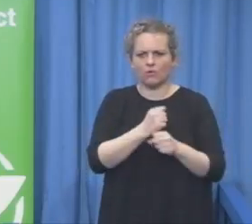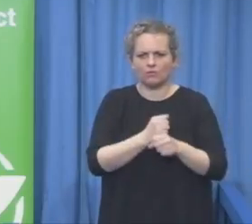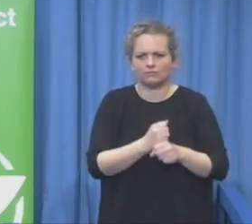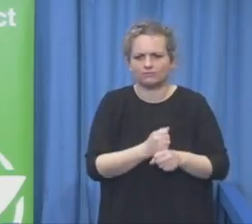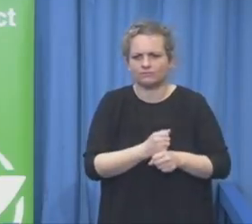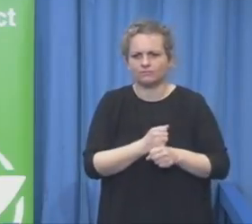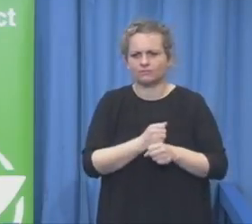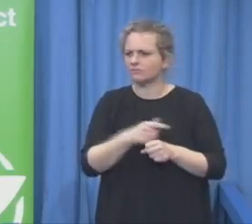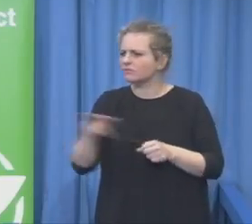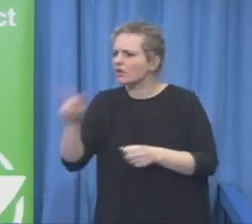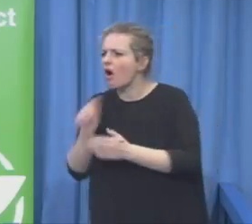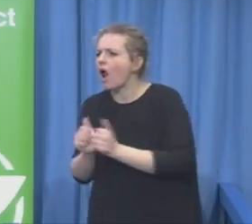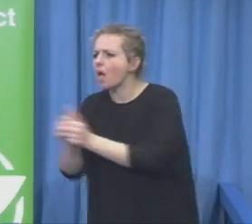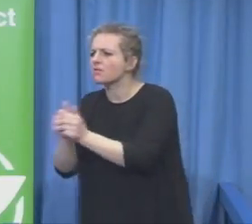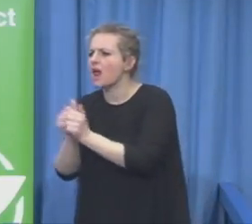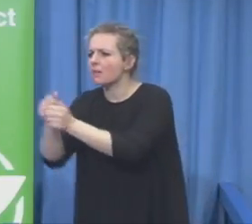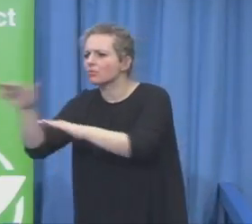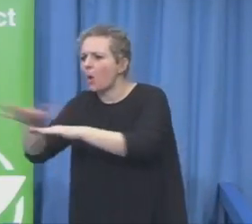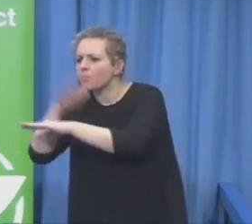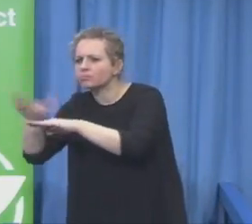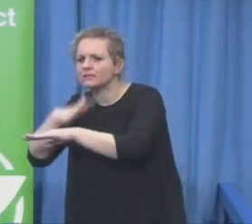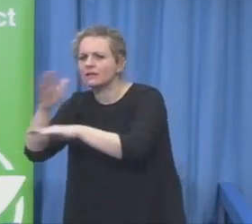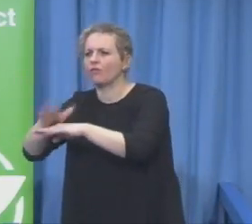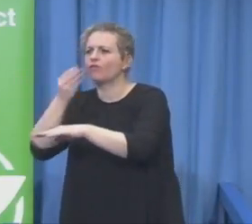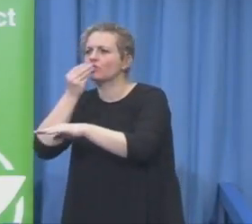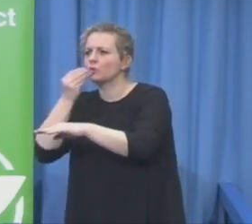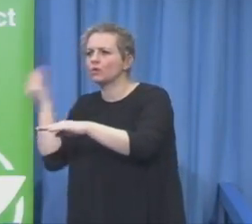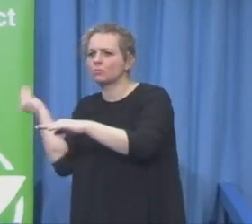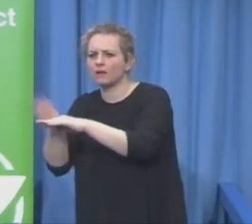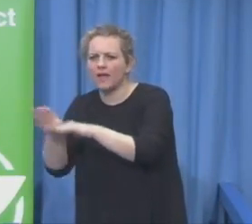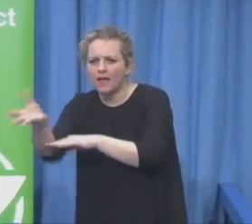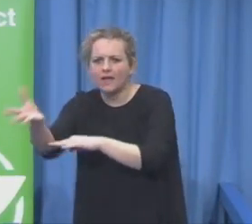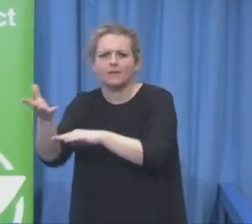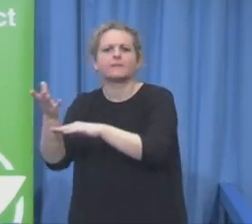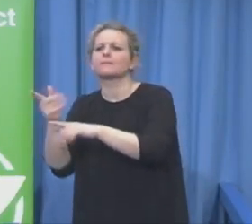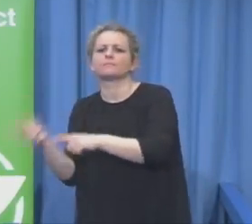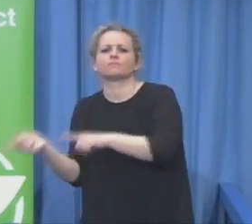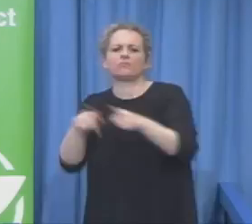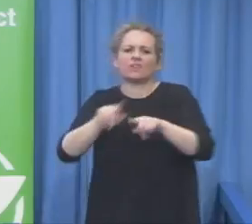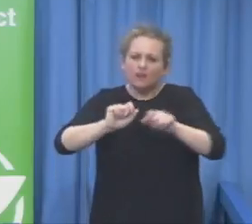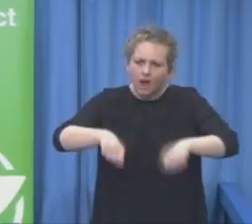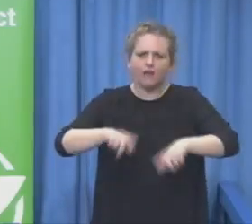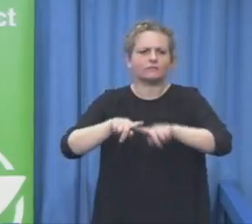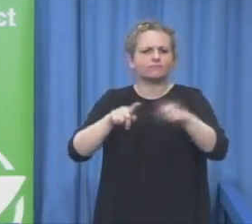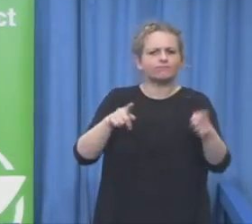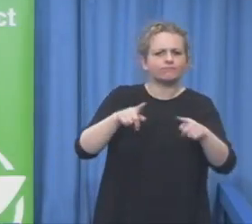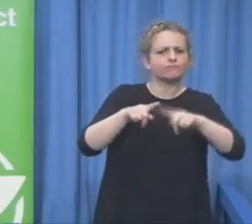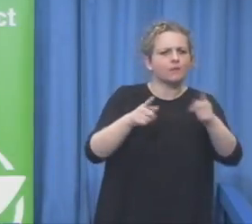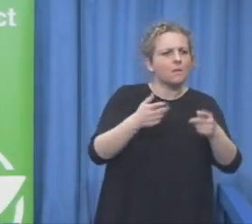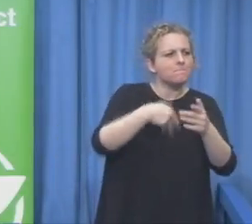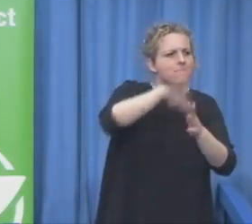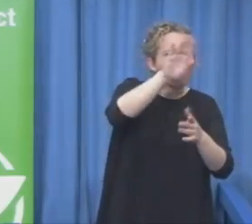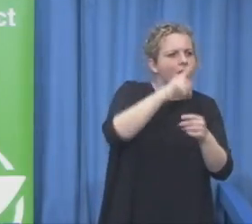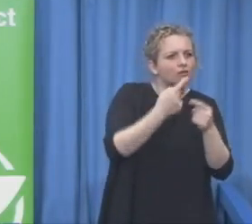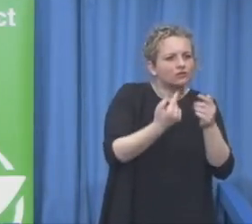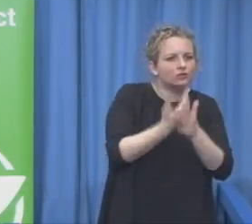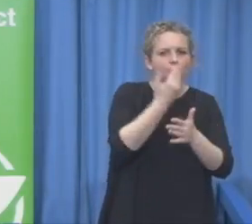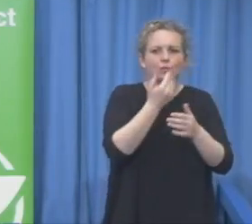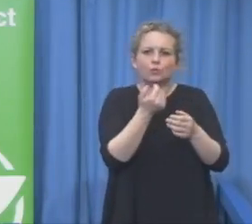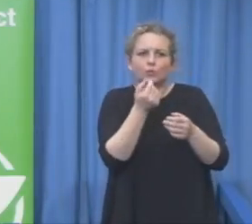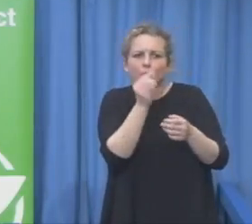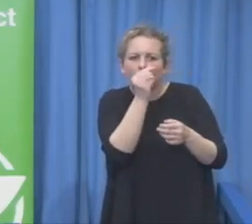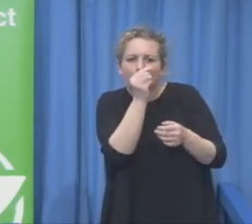that's the reason why I'm so happy as the manager of my organisation, because I know my employee will